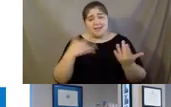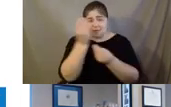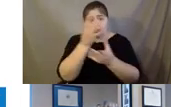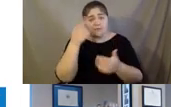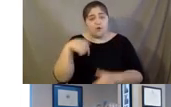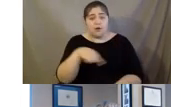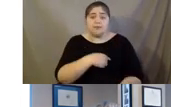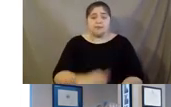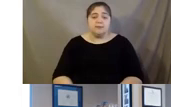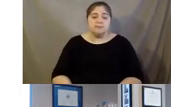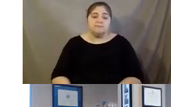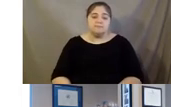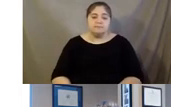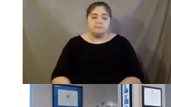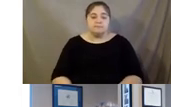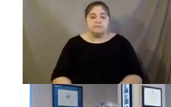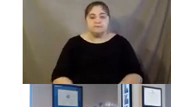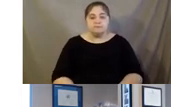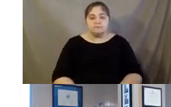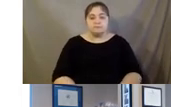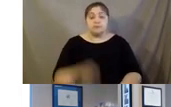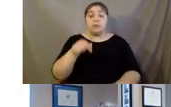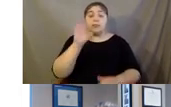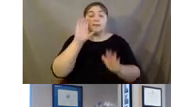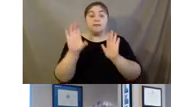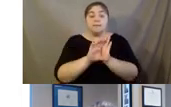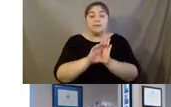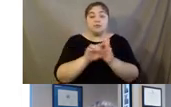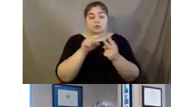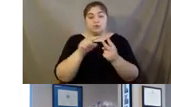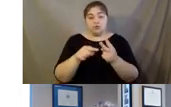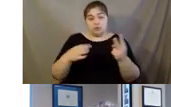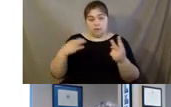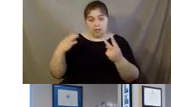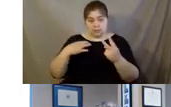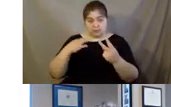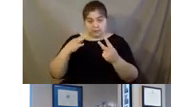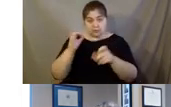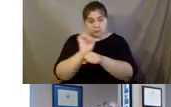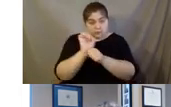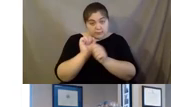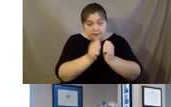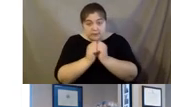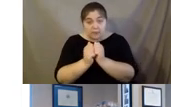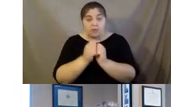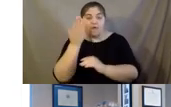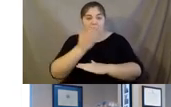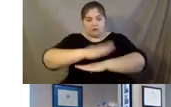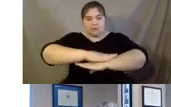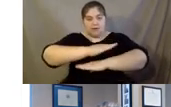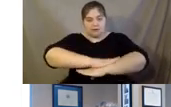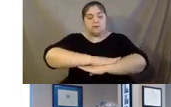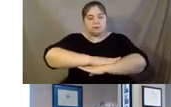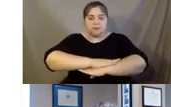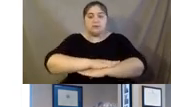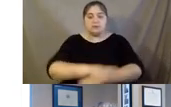Next slide. And this is a picture of two of our volunteers working together at our front desk. And I